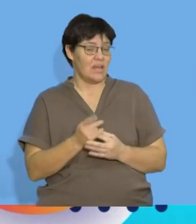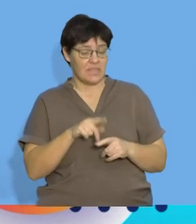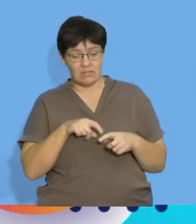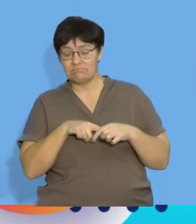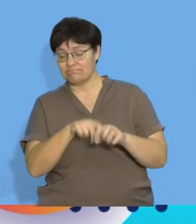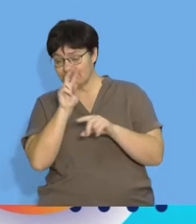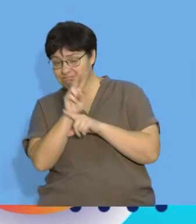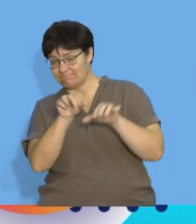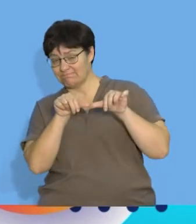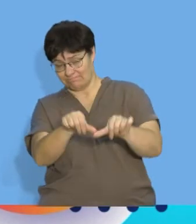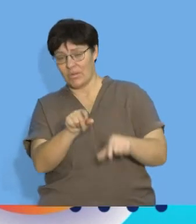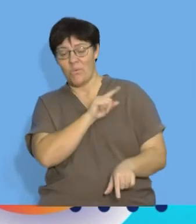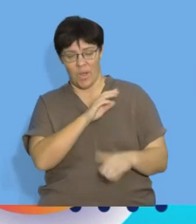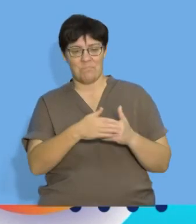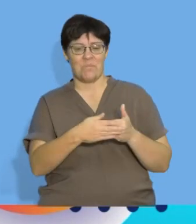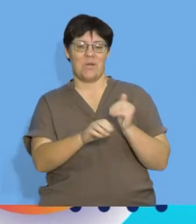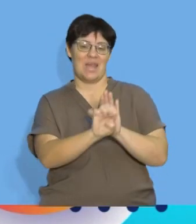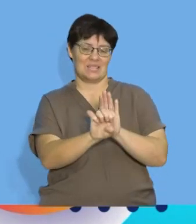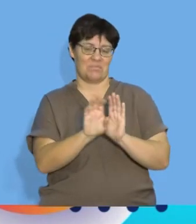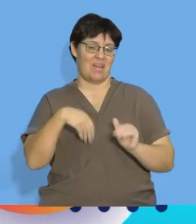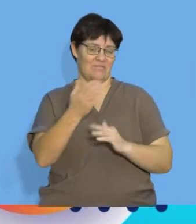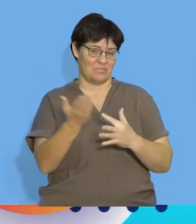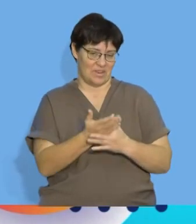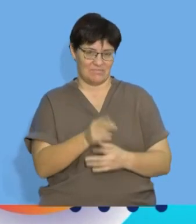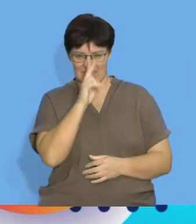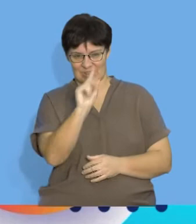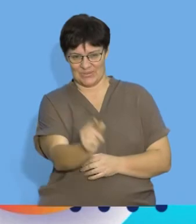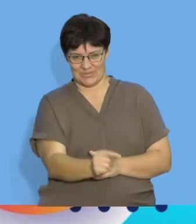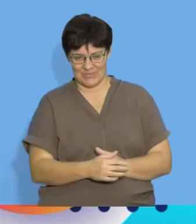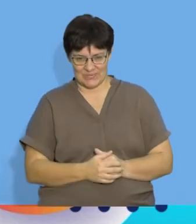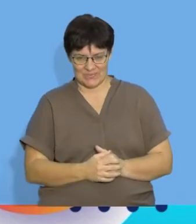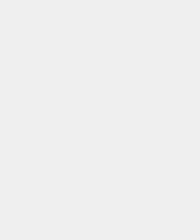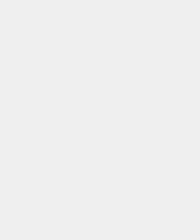on for me we're going to be doing some more examples after the break see you soon